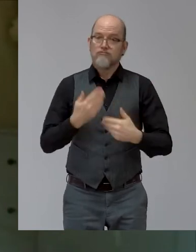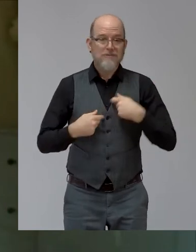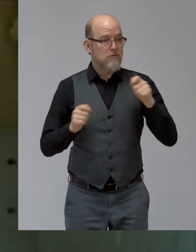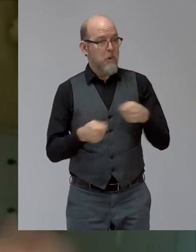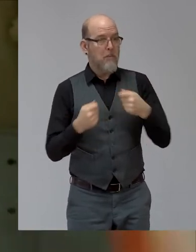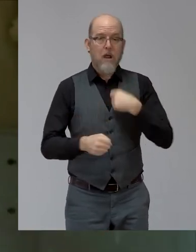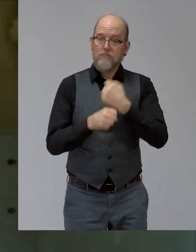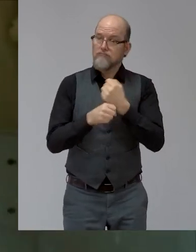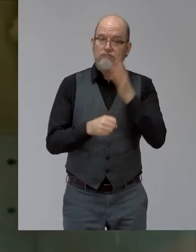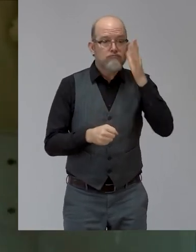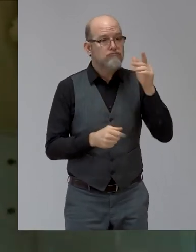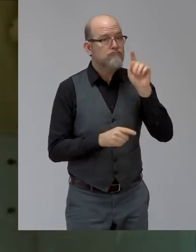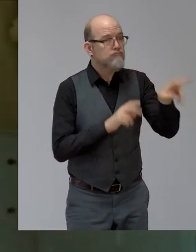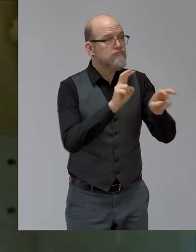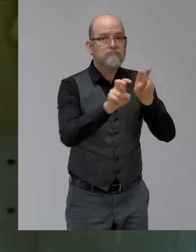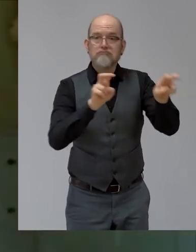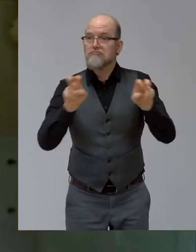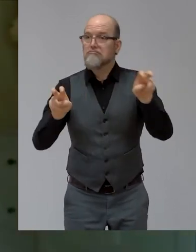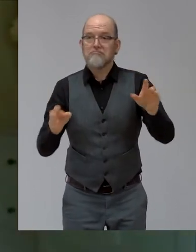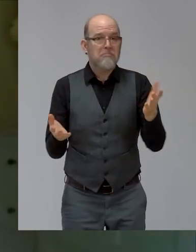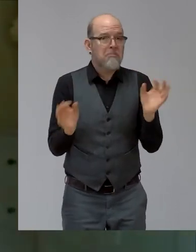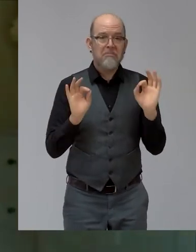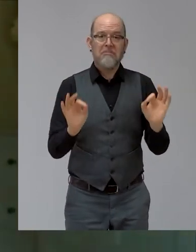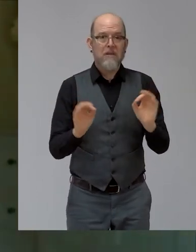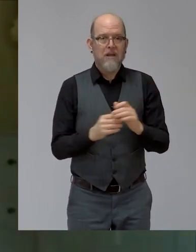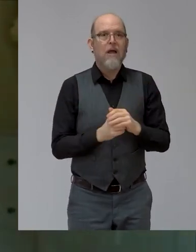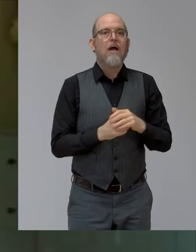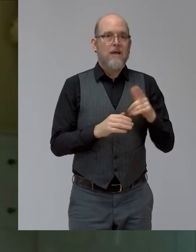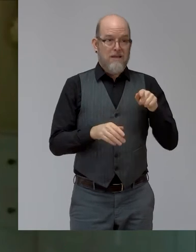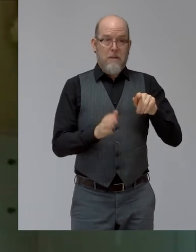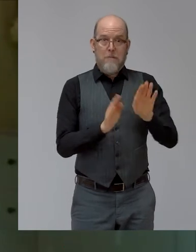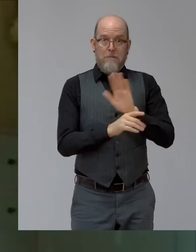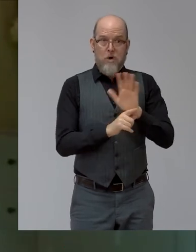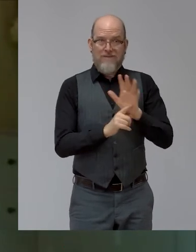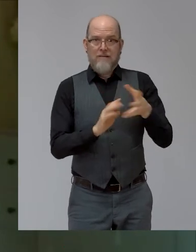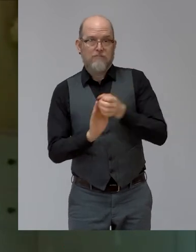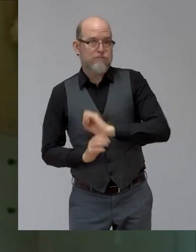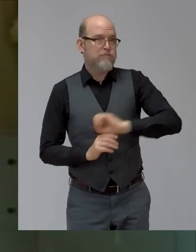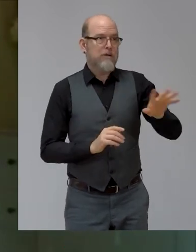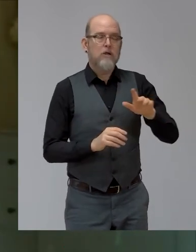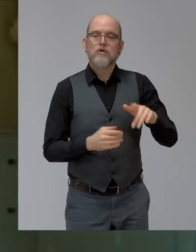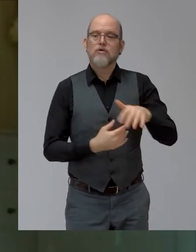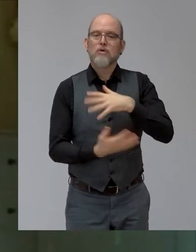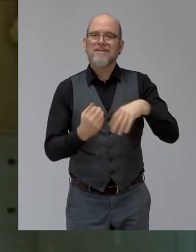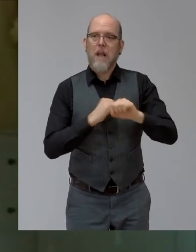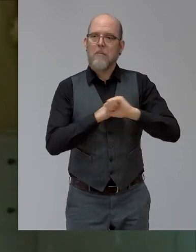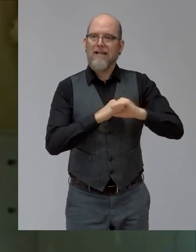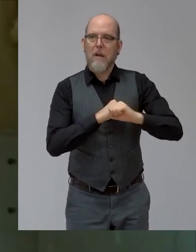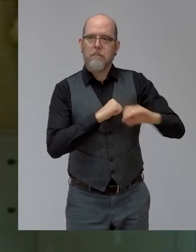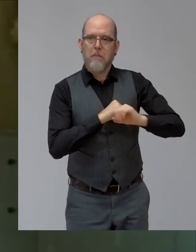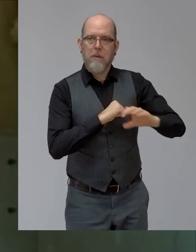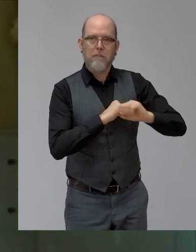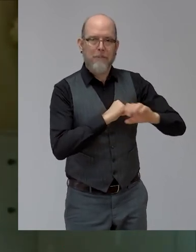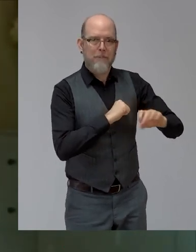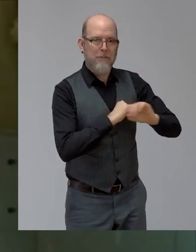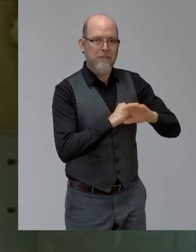of course, I then got, I did this video, put it on our internal social media on Yammer and wow. I honestly didn't